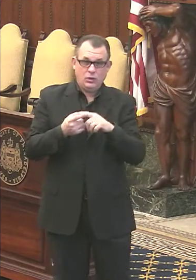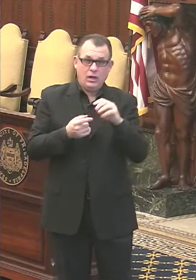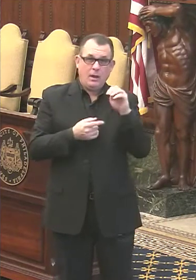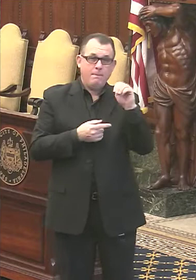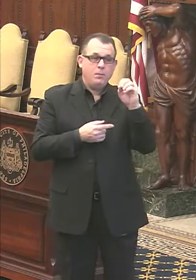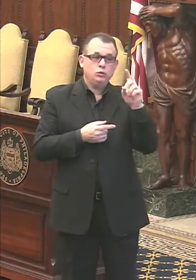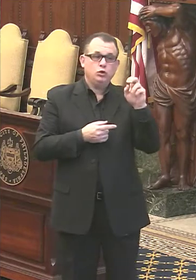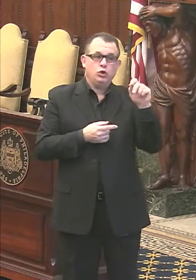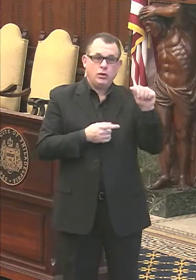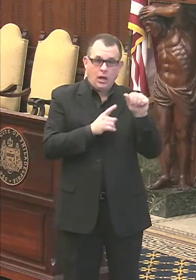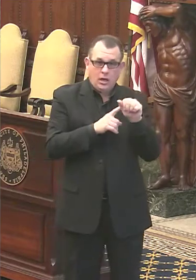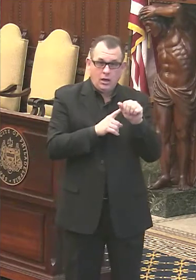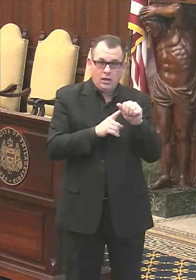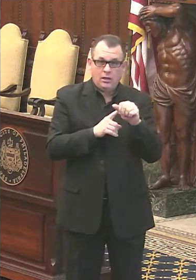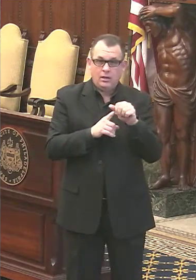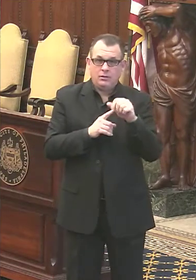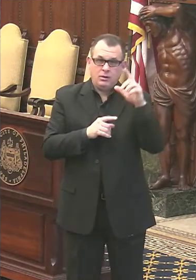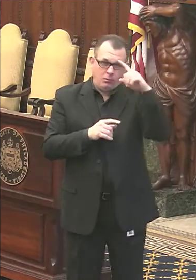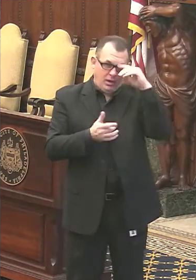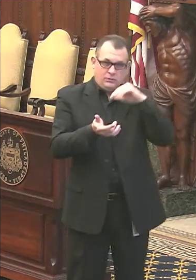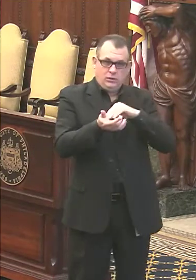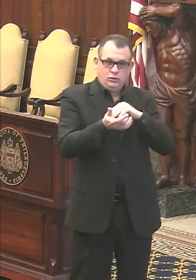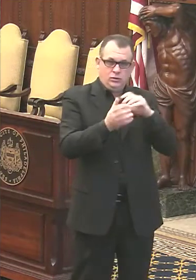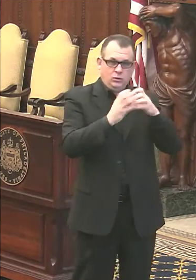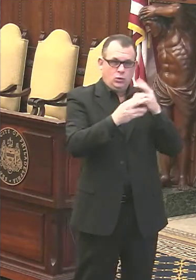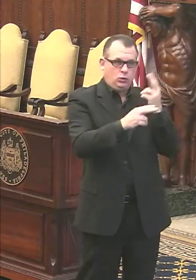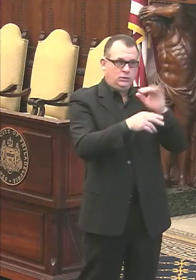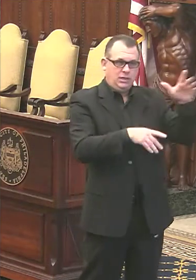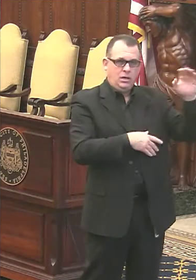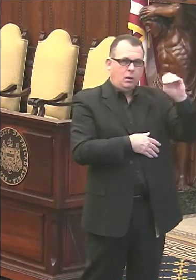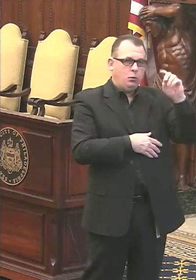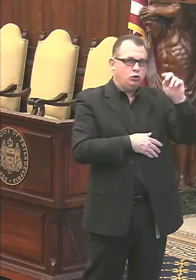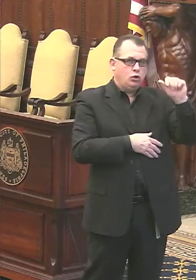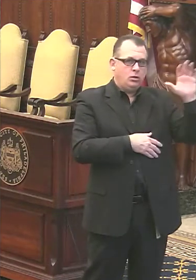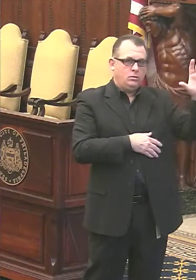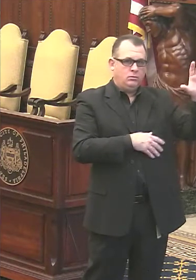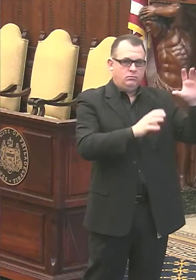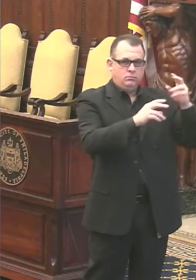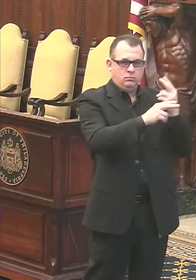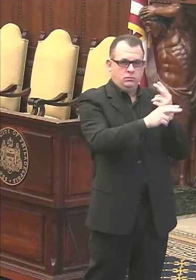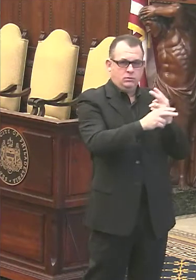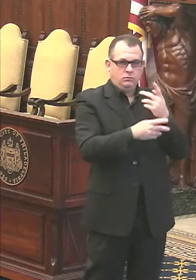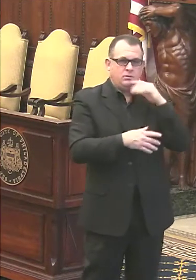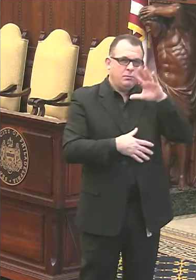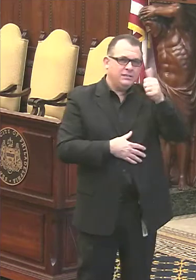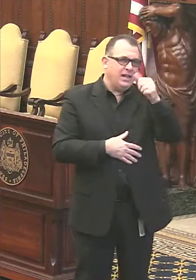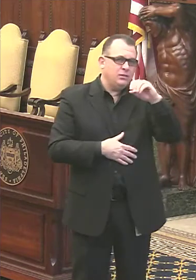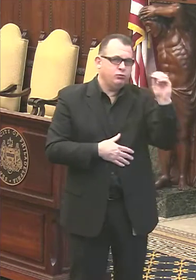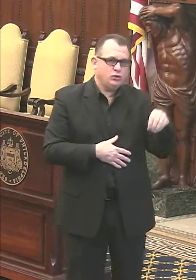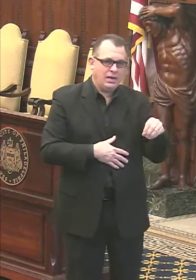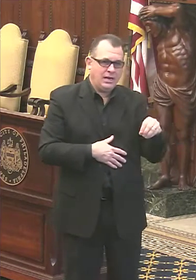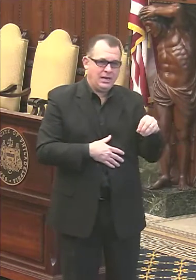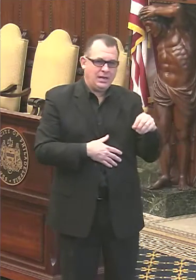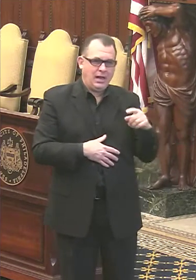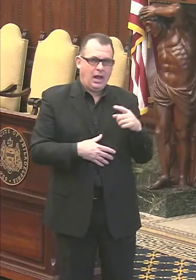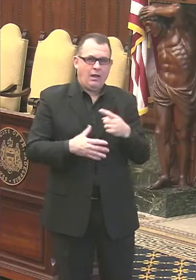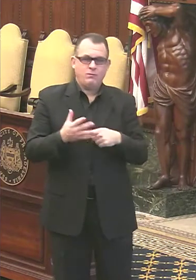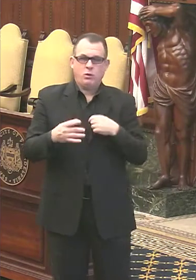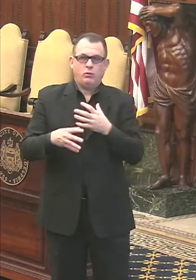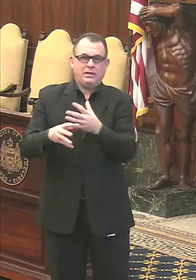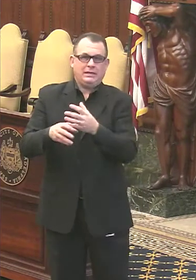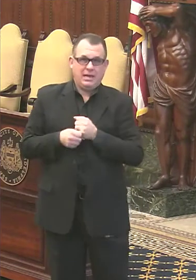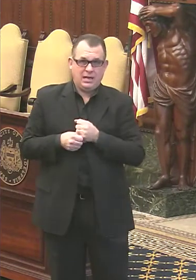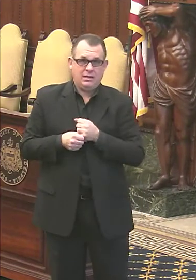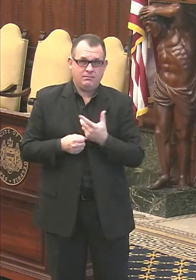consortium are using. So they're getting about 10% of the supply that comes to Philly. Really quick. You have any ability to help them with staffing?